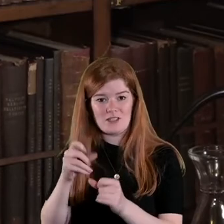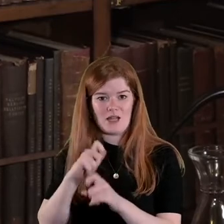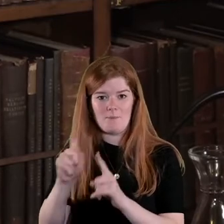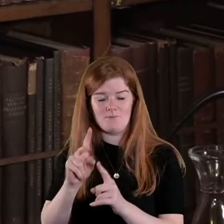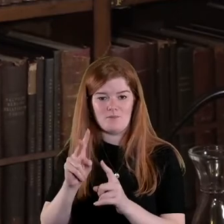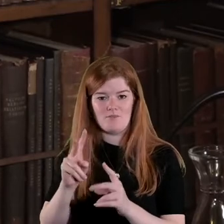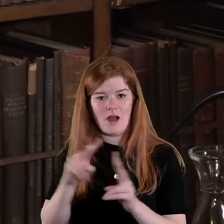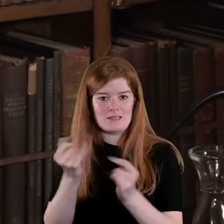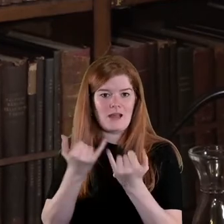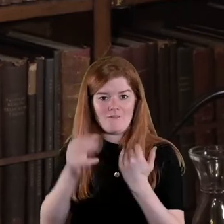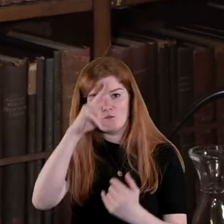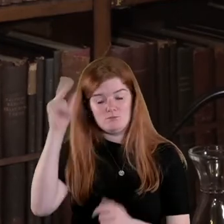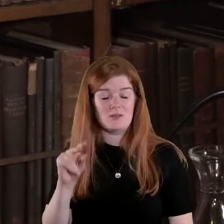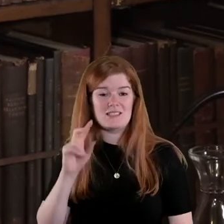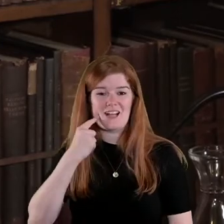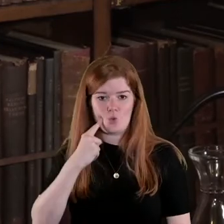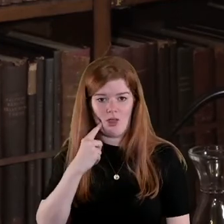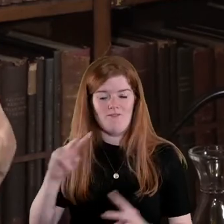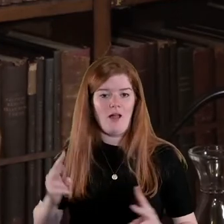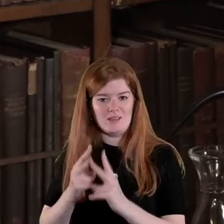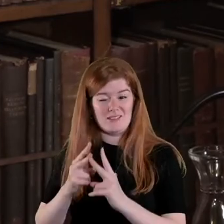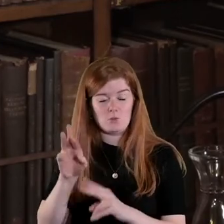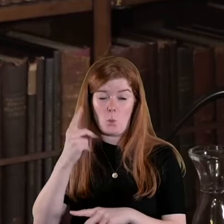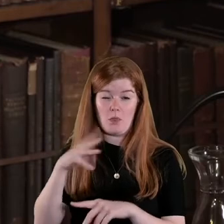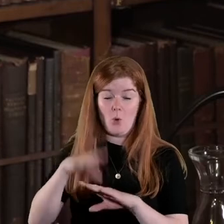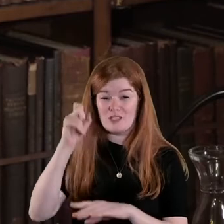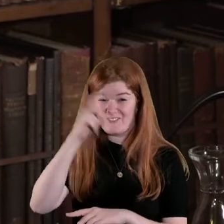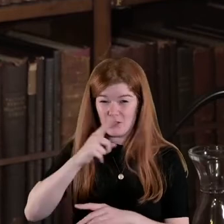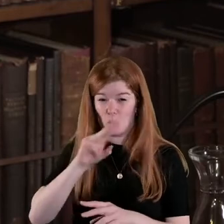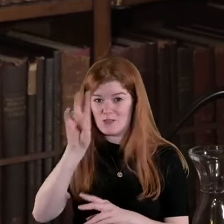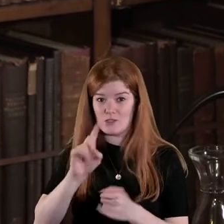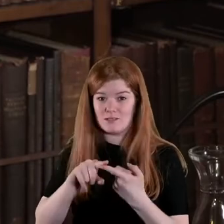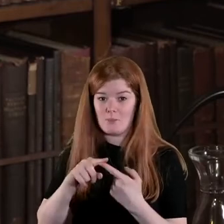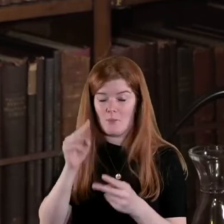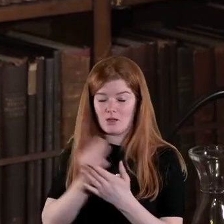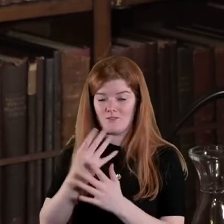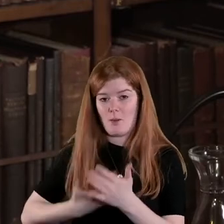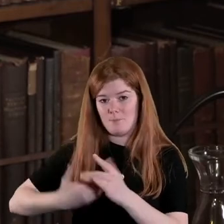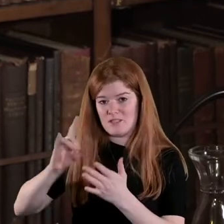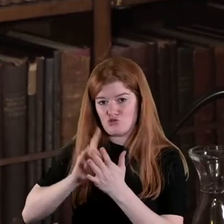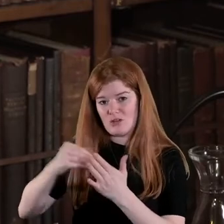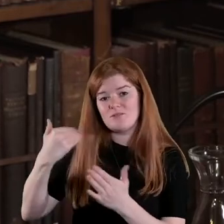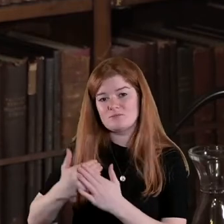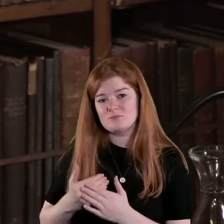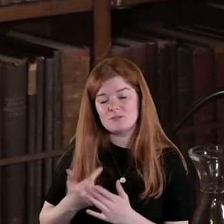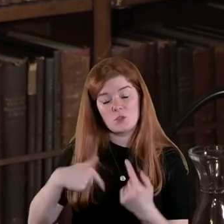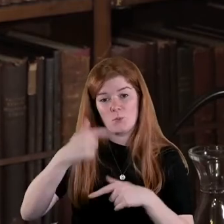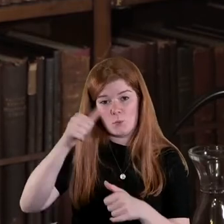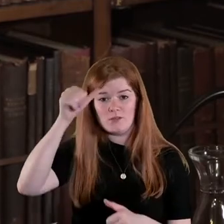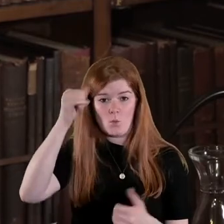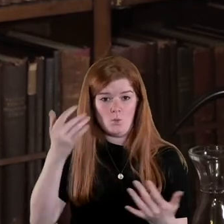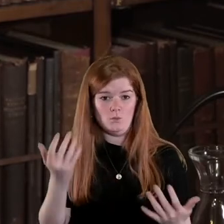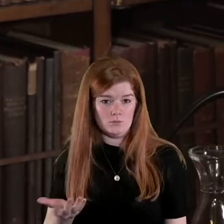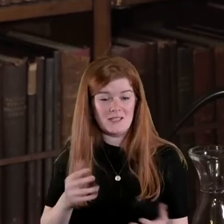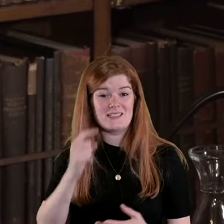violence which is I suppose one of the more difficult questions and aspects of the past we know that